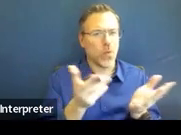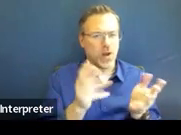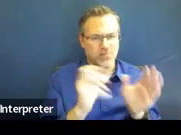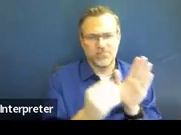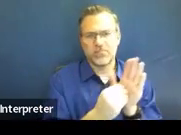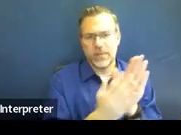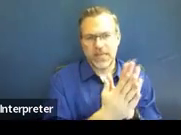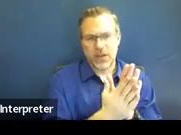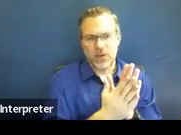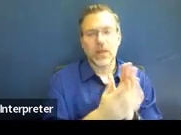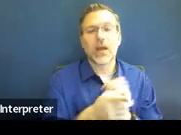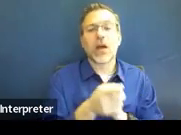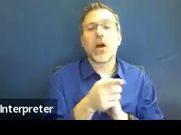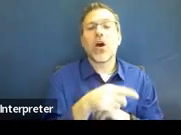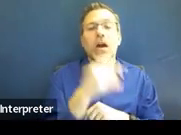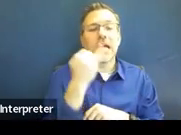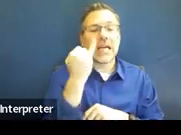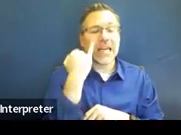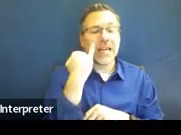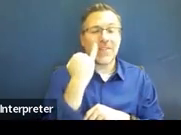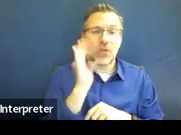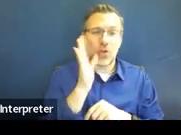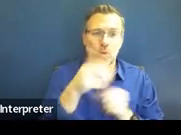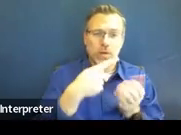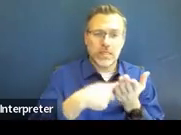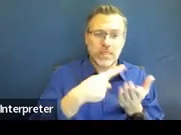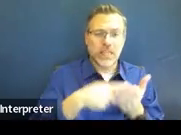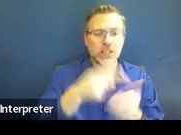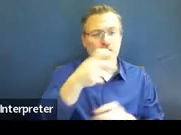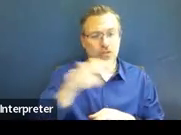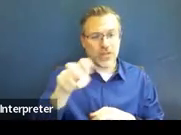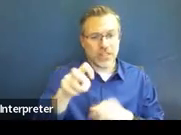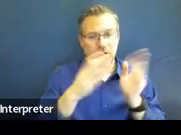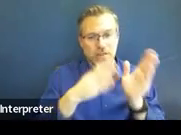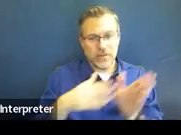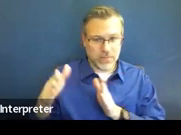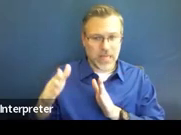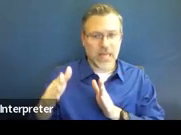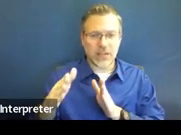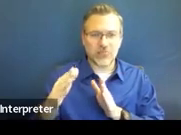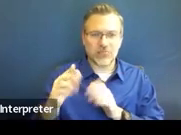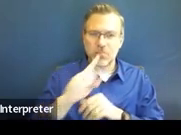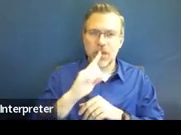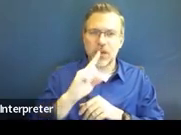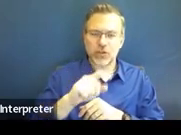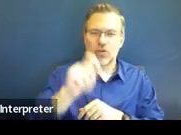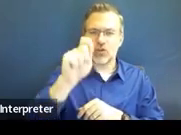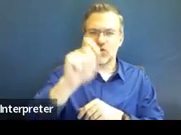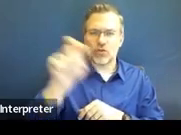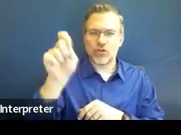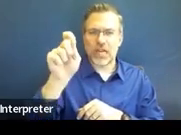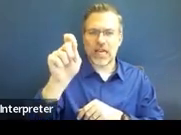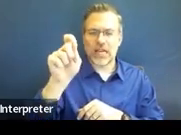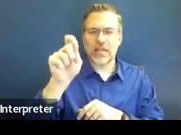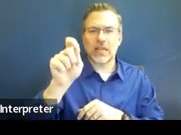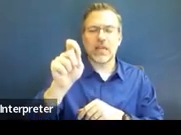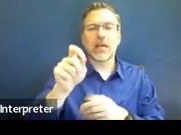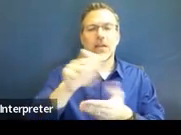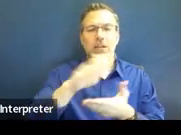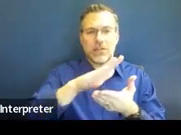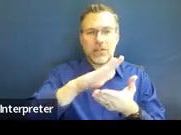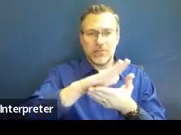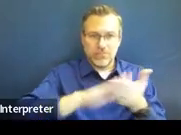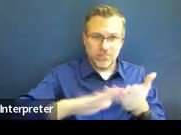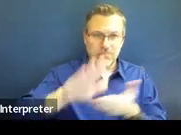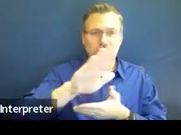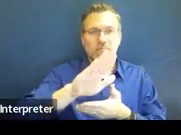be talking about transition planning, you want to make sure you're checking off that post-secondary goals and transition services box